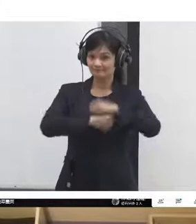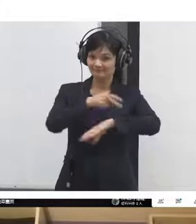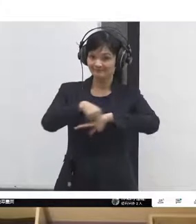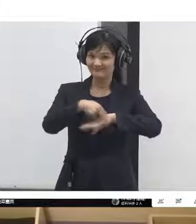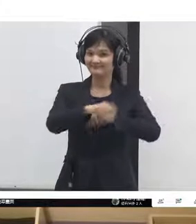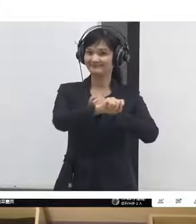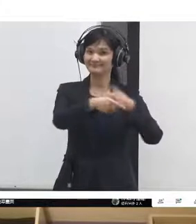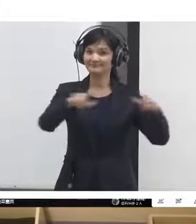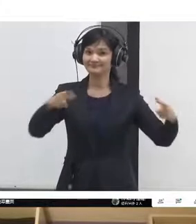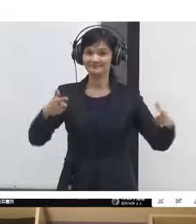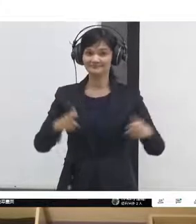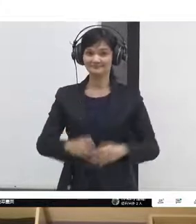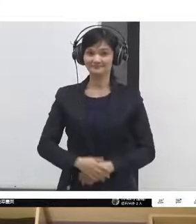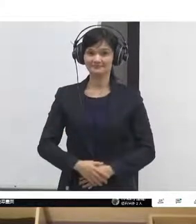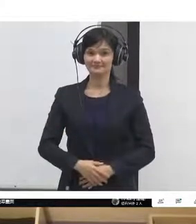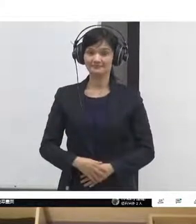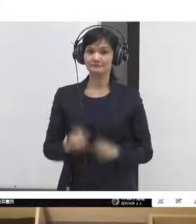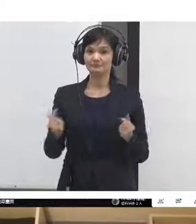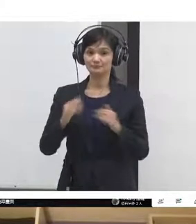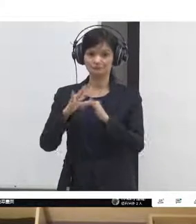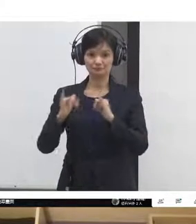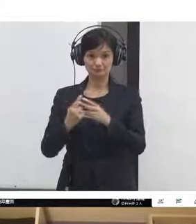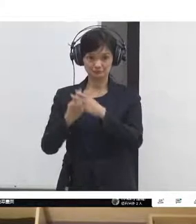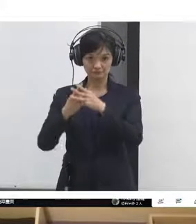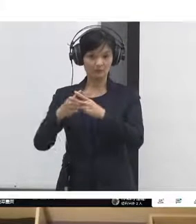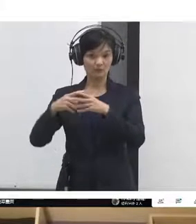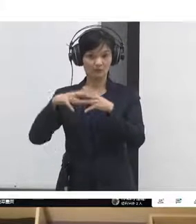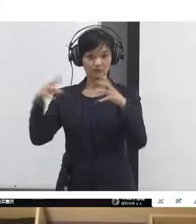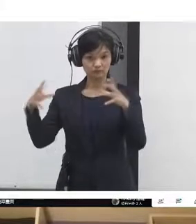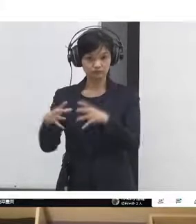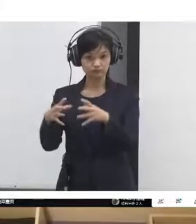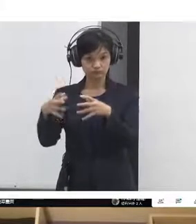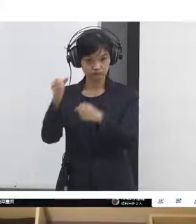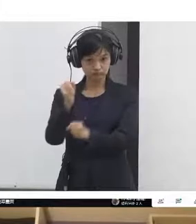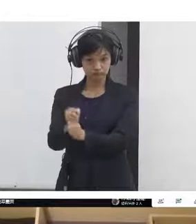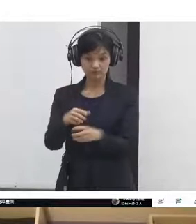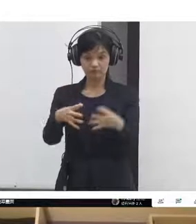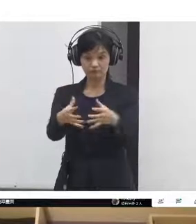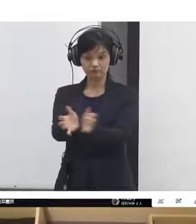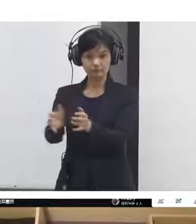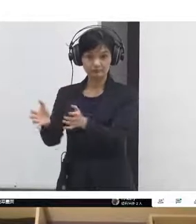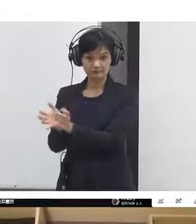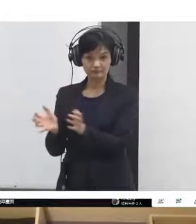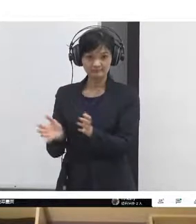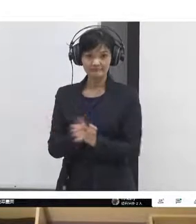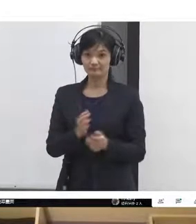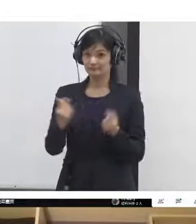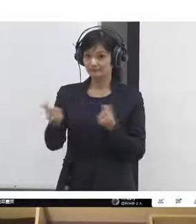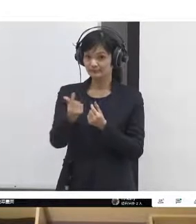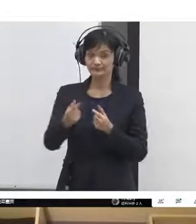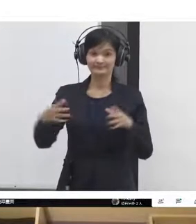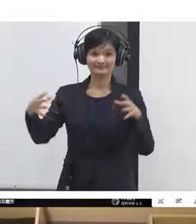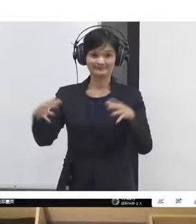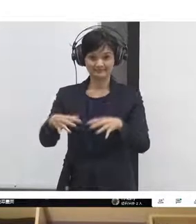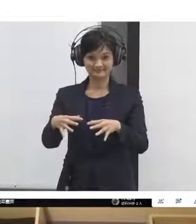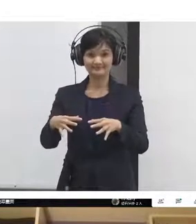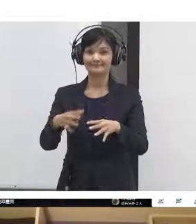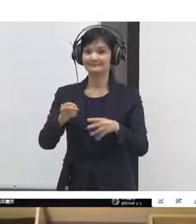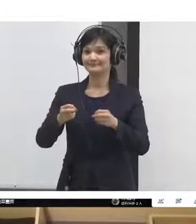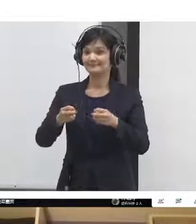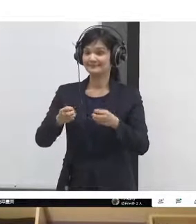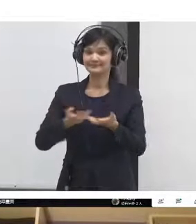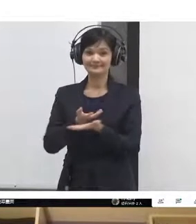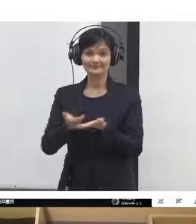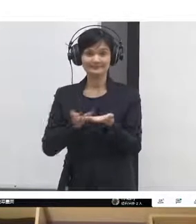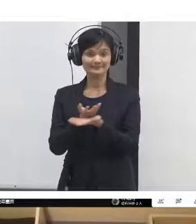organizations coming together and sharing and and learning from each other. And then the final